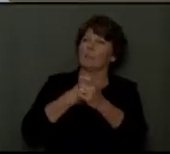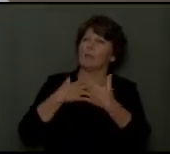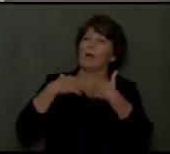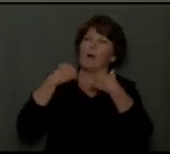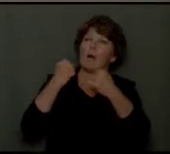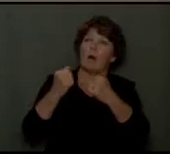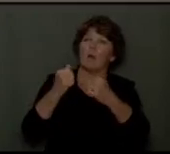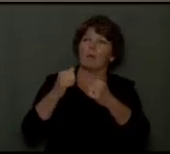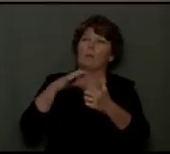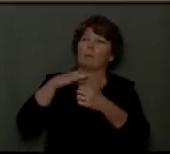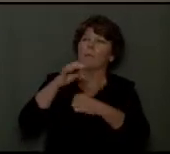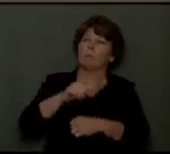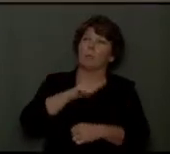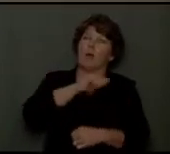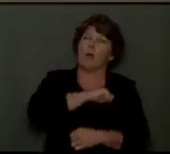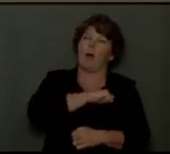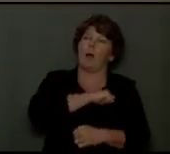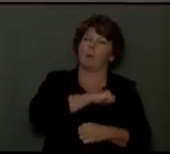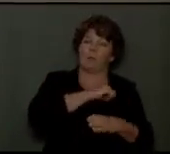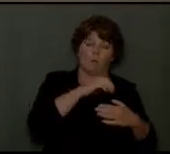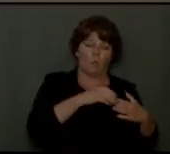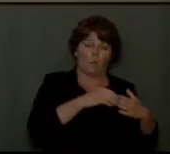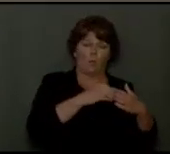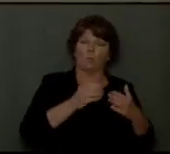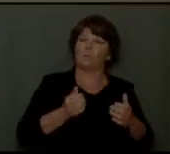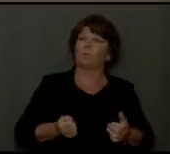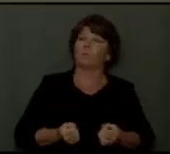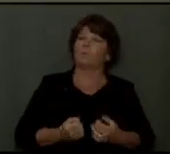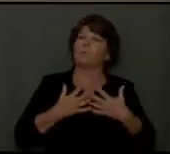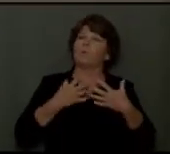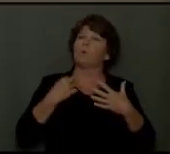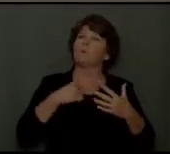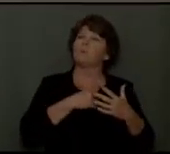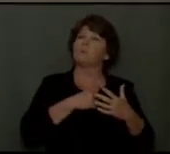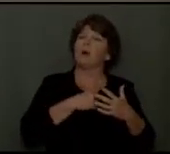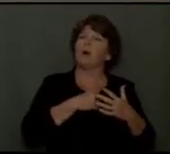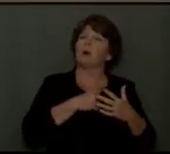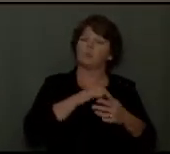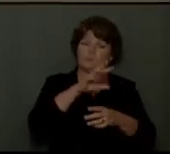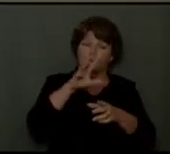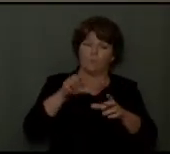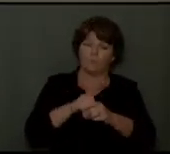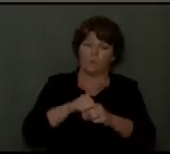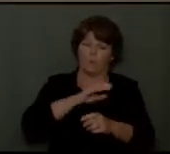attitude that moves us to willingly participate in Christian fellowship.